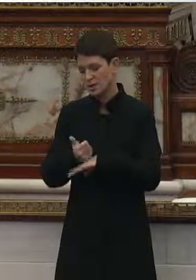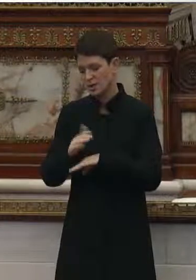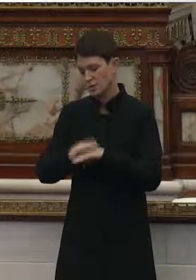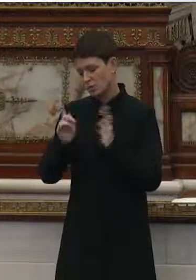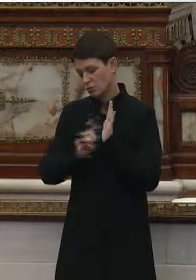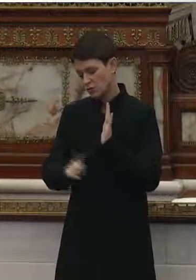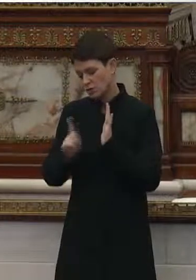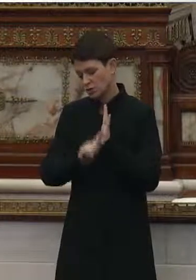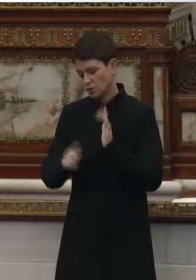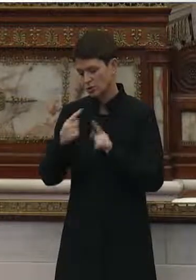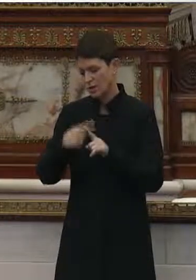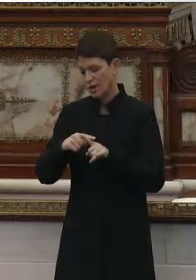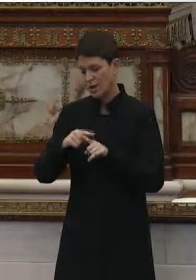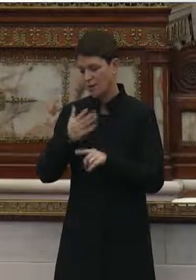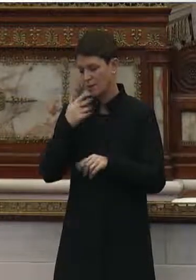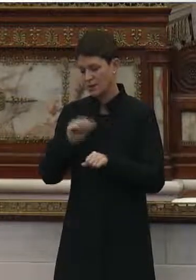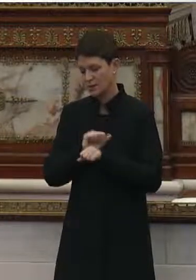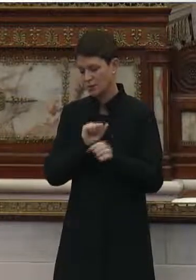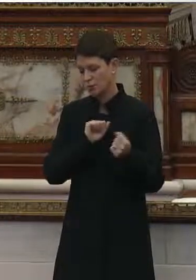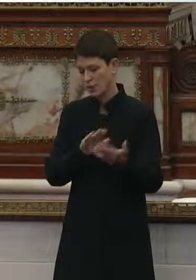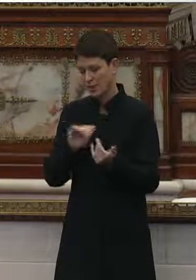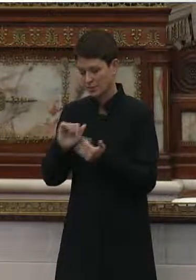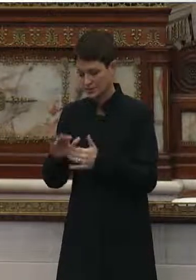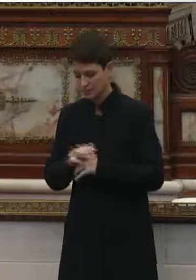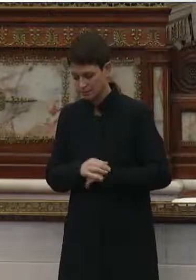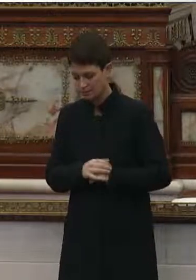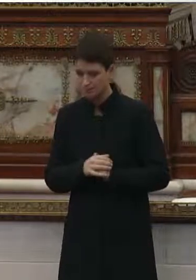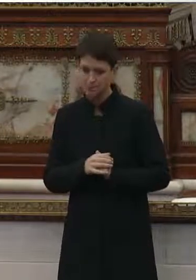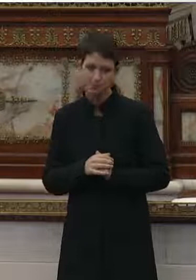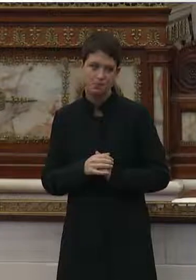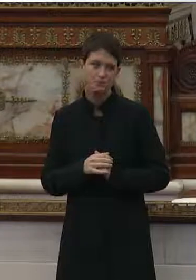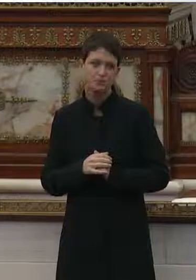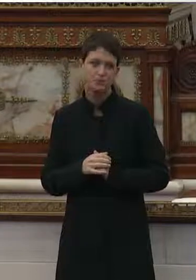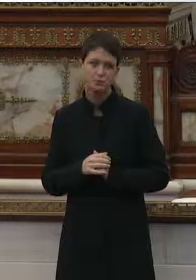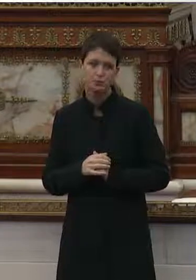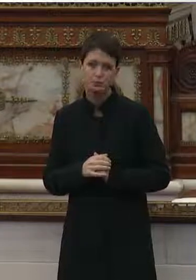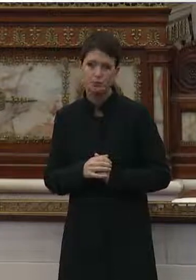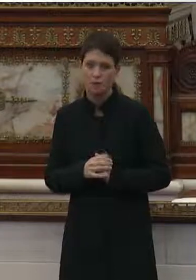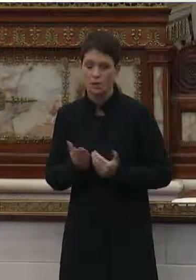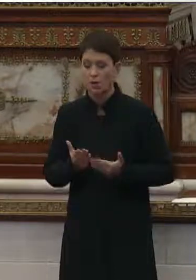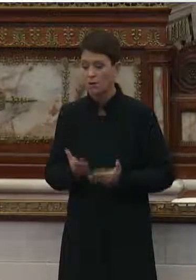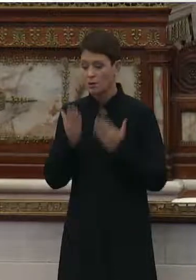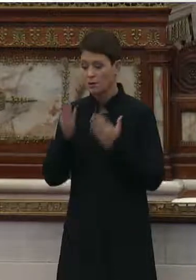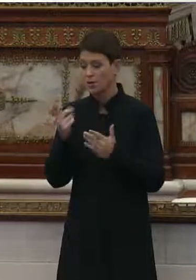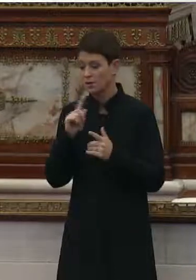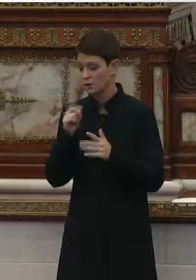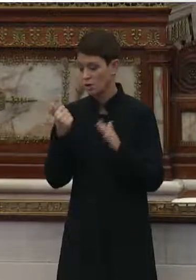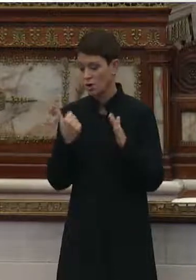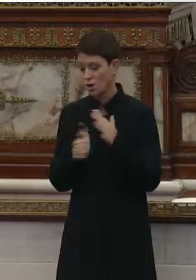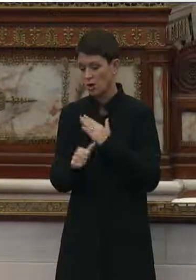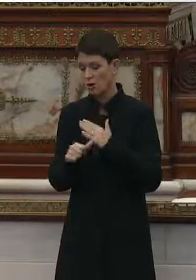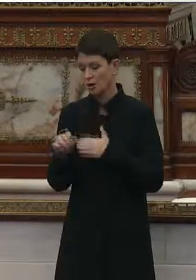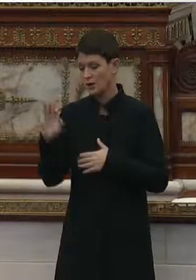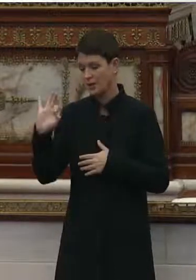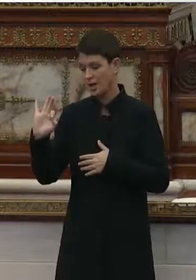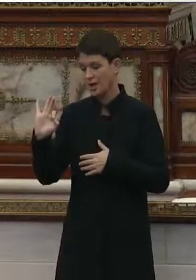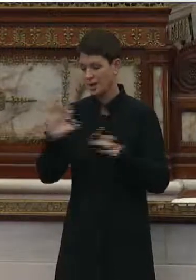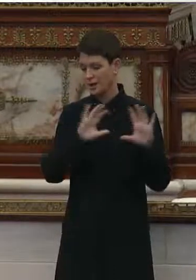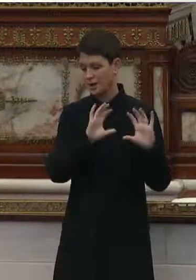research and best practices. And the recommendations fall under nine